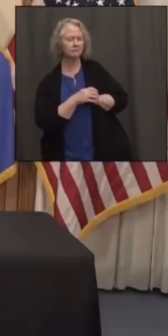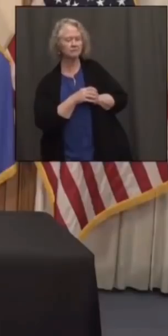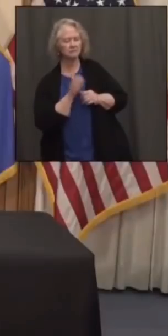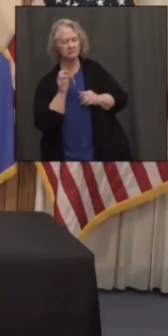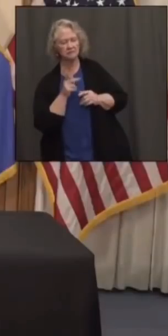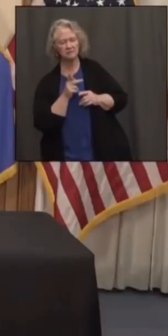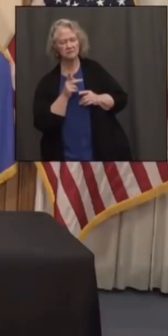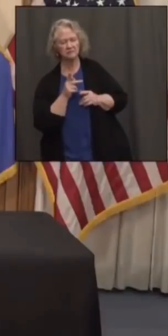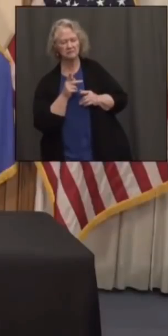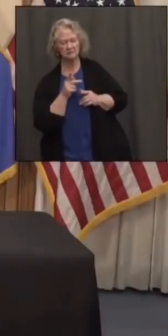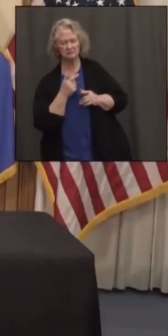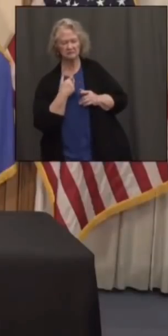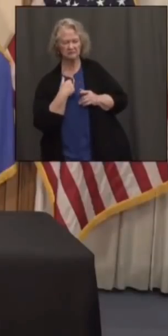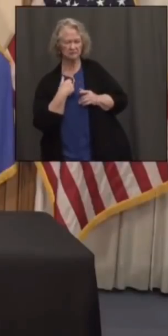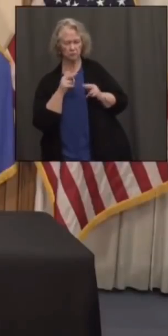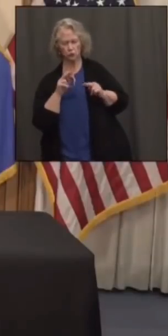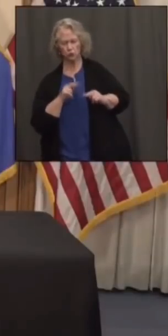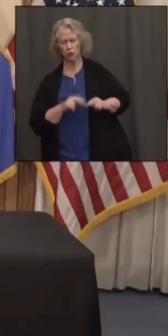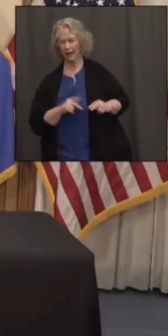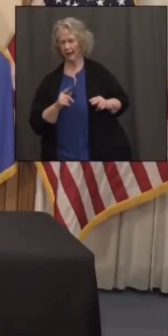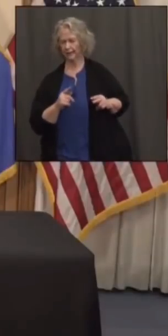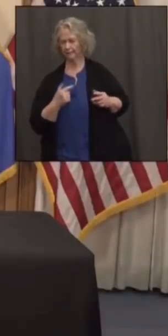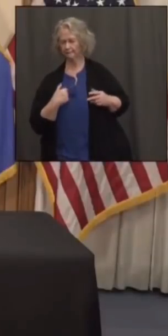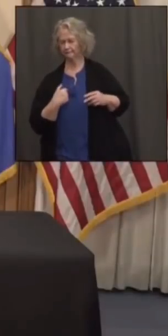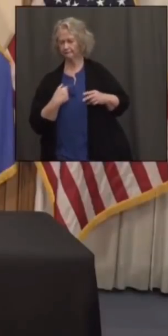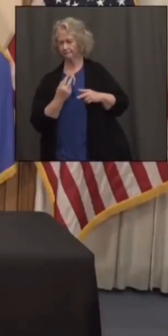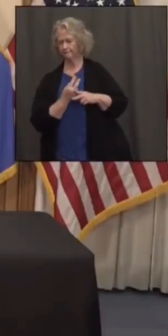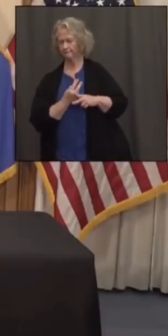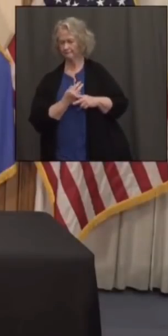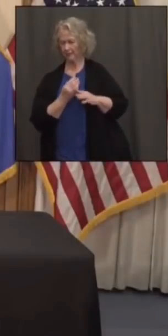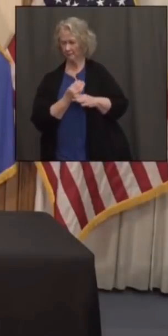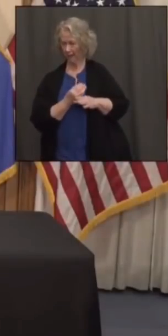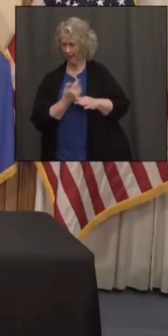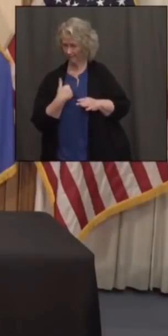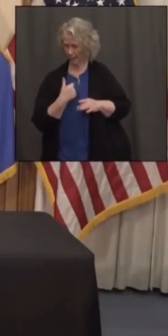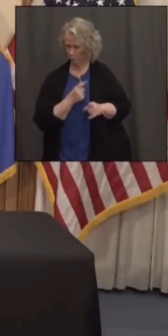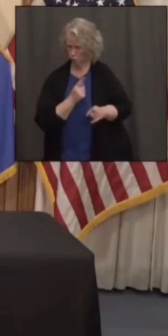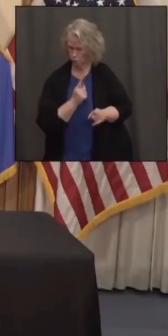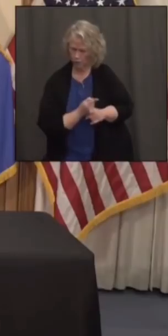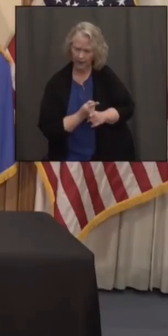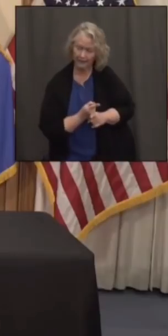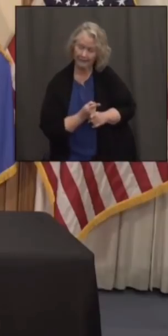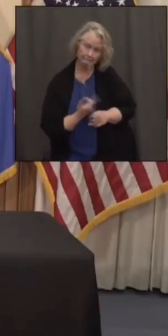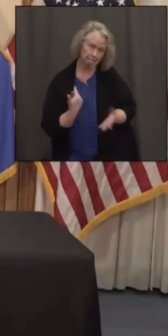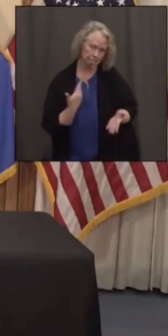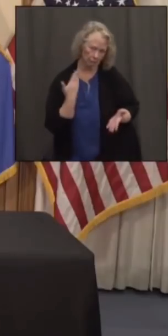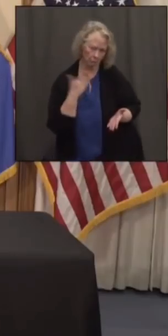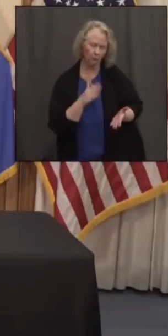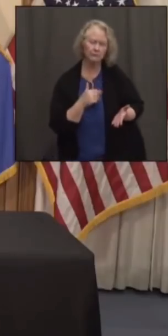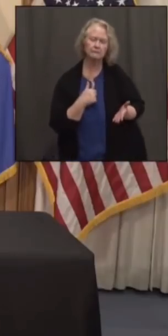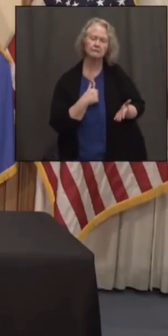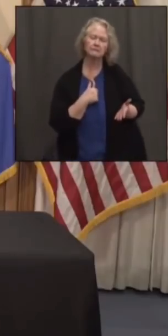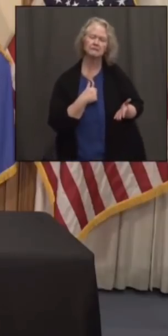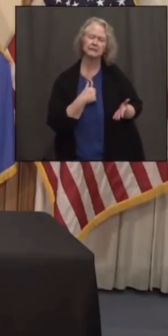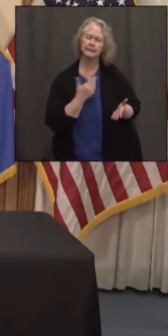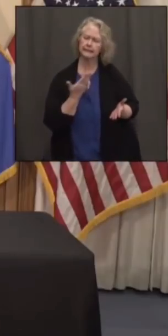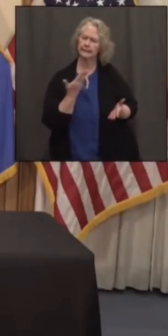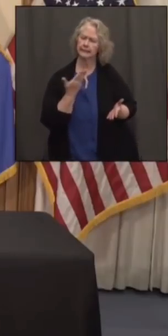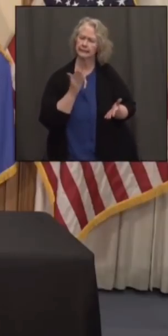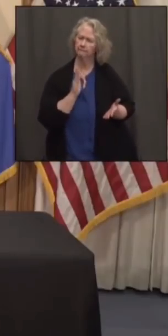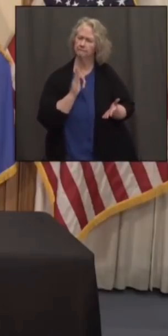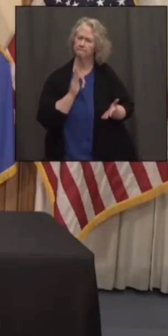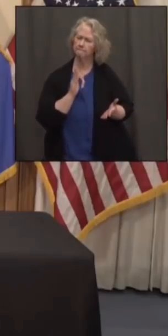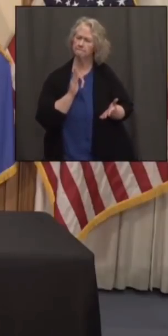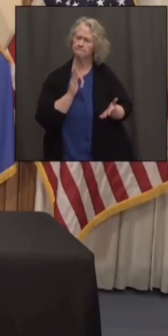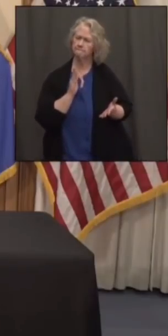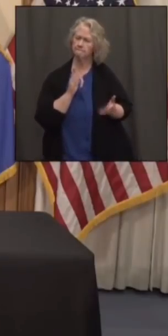And I was just doing some quick math, and I hope I'm right, but you never know. It looks like since